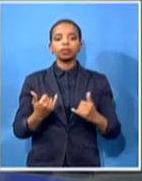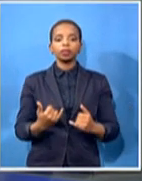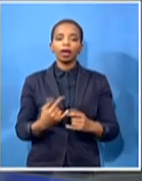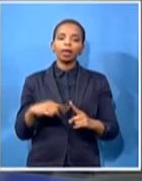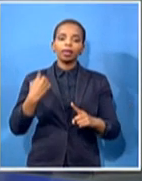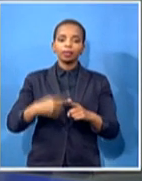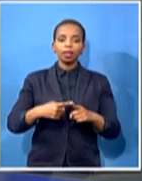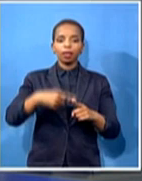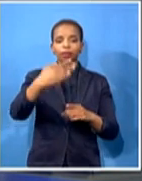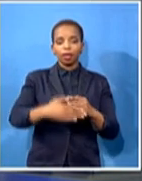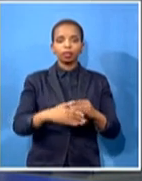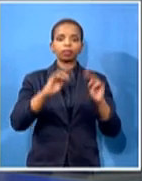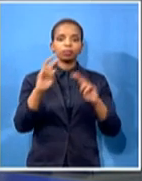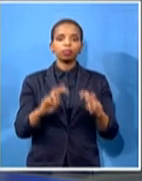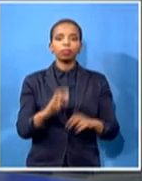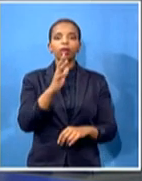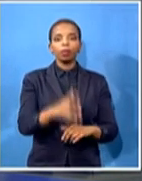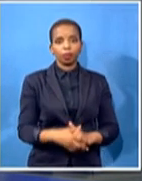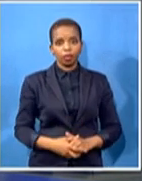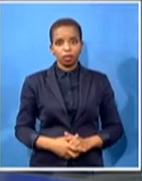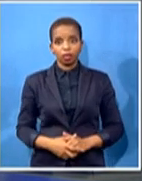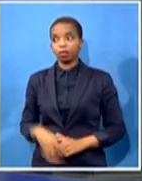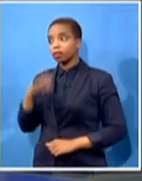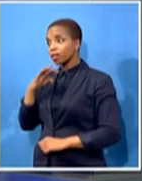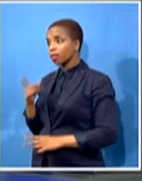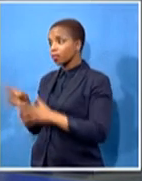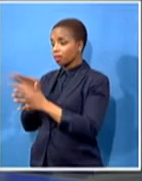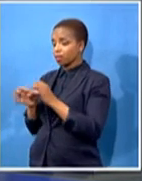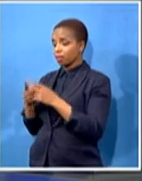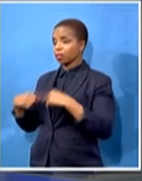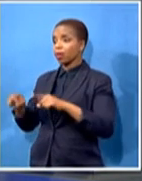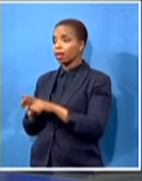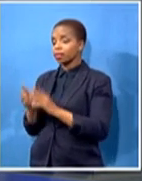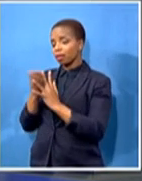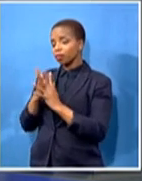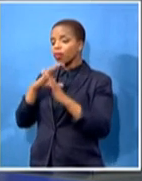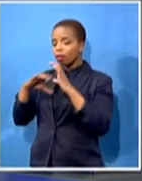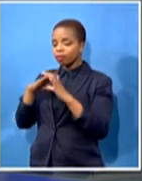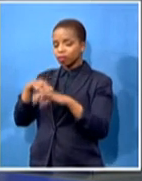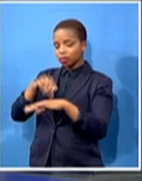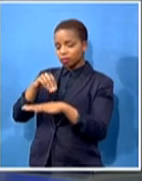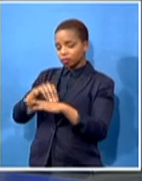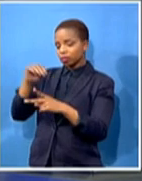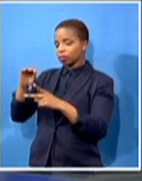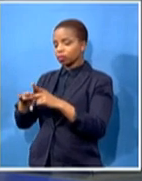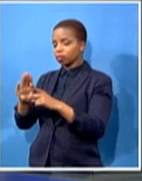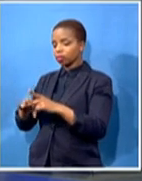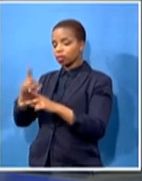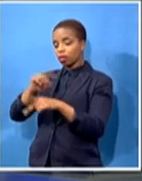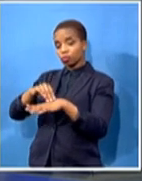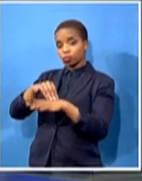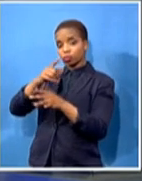between the South African government and the Swedish authorities that came through earlier as part of this investigation?